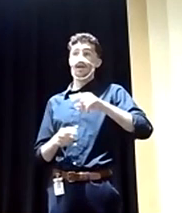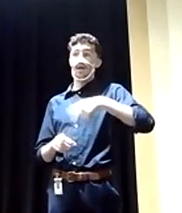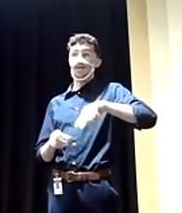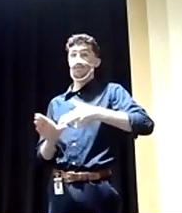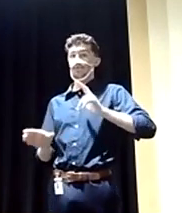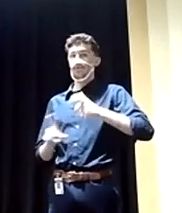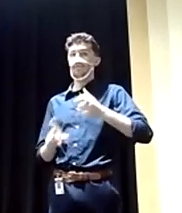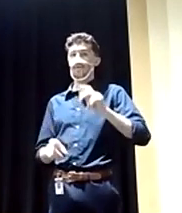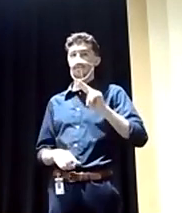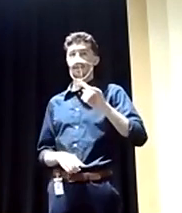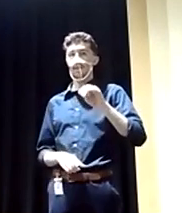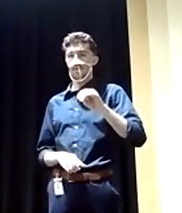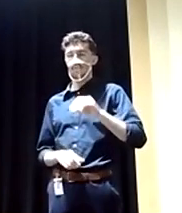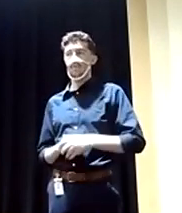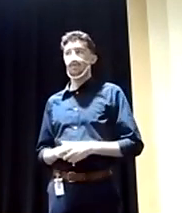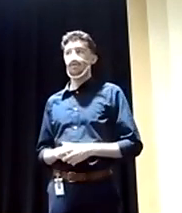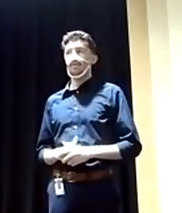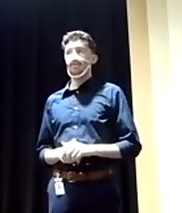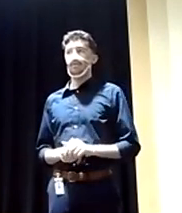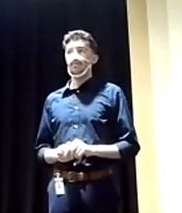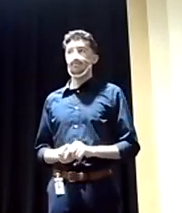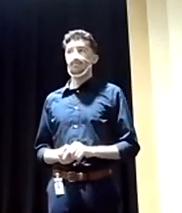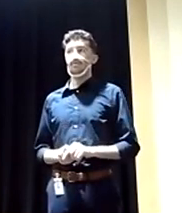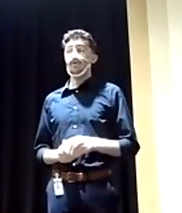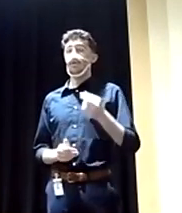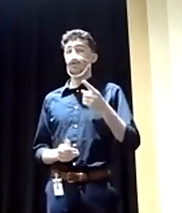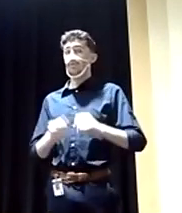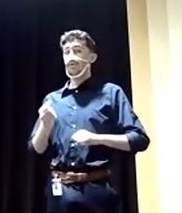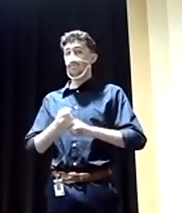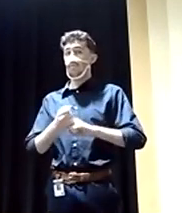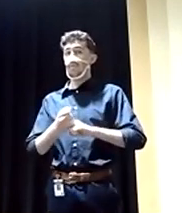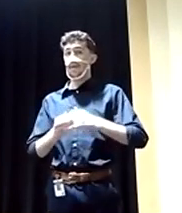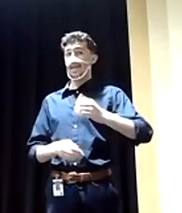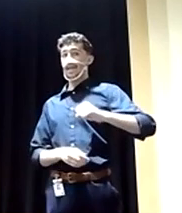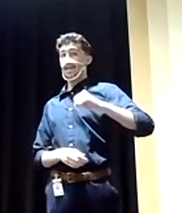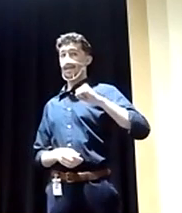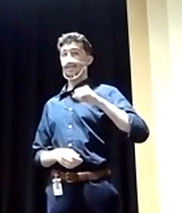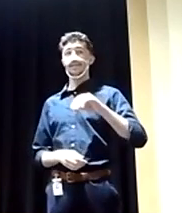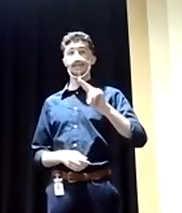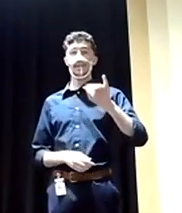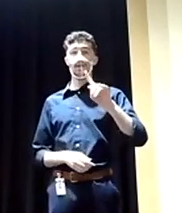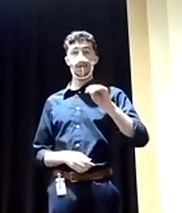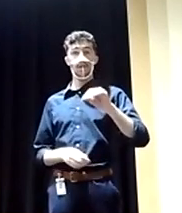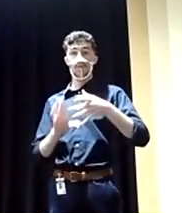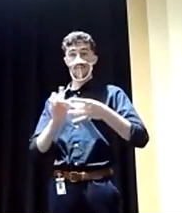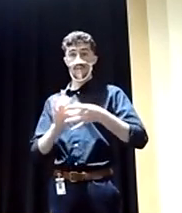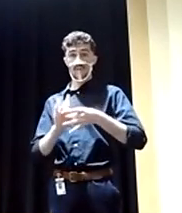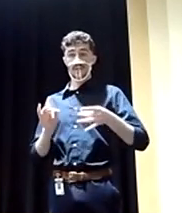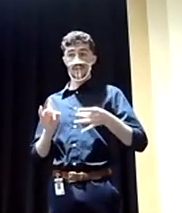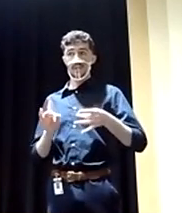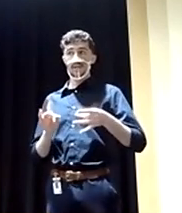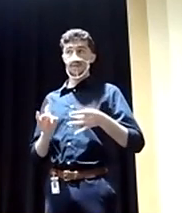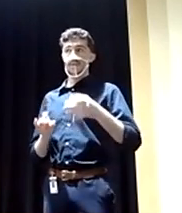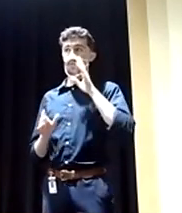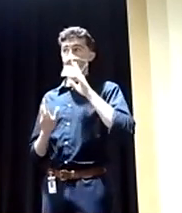expansionism and airports. Do you agree with anti-NATO rhetoric and do you disavow their statement? we're going to start with